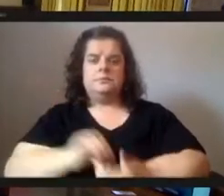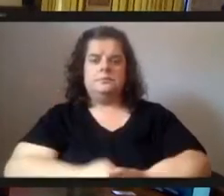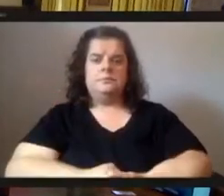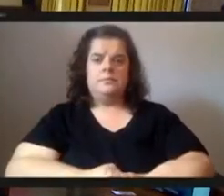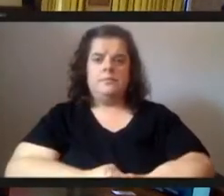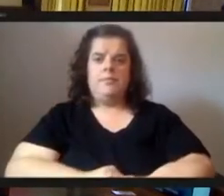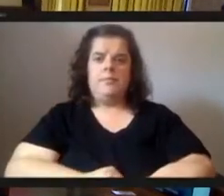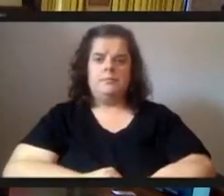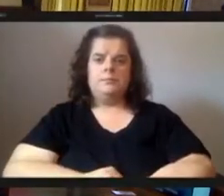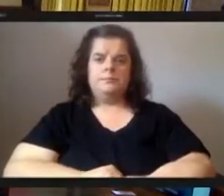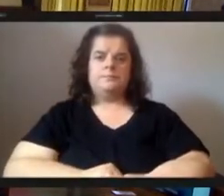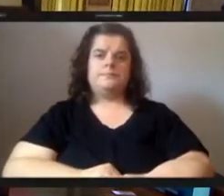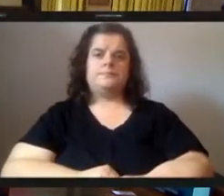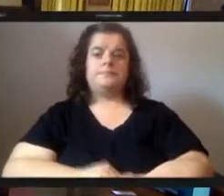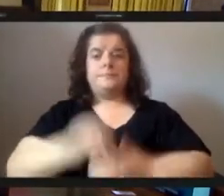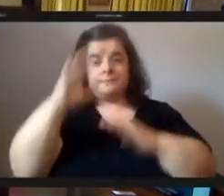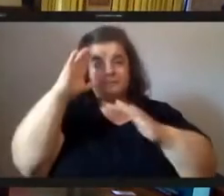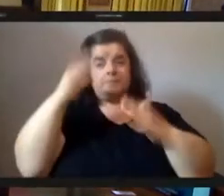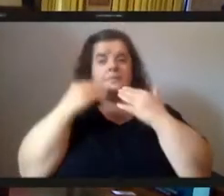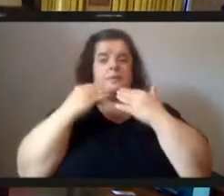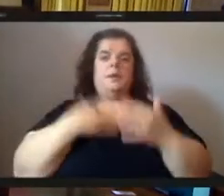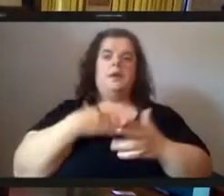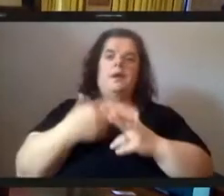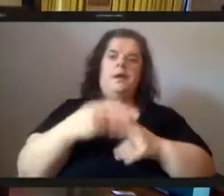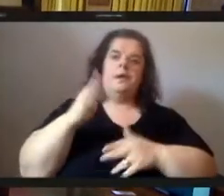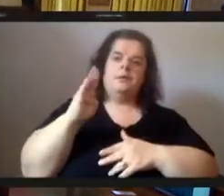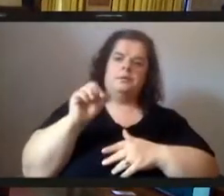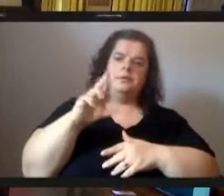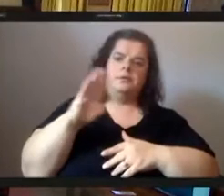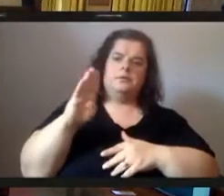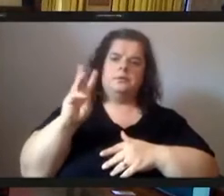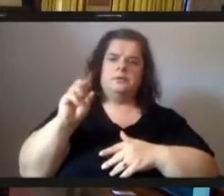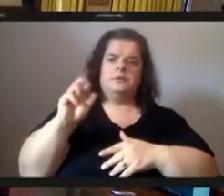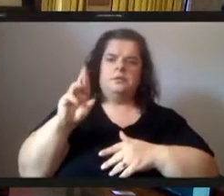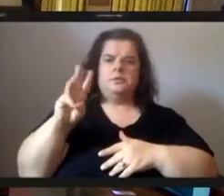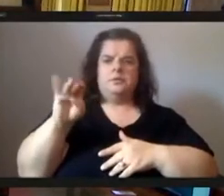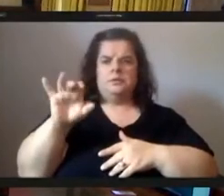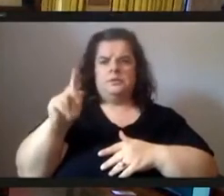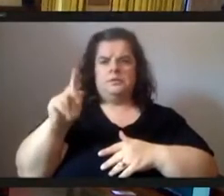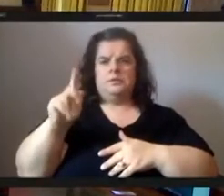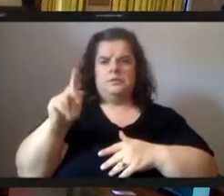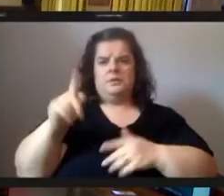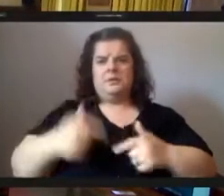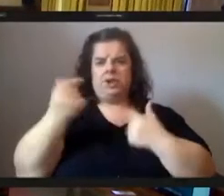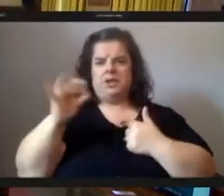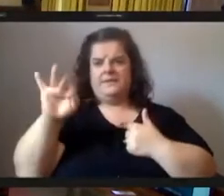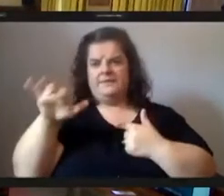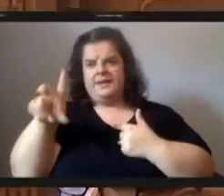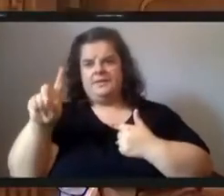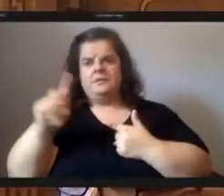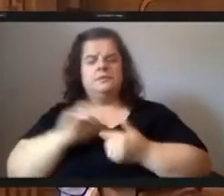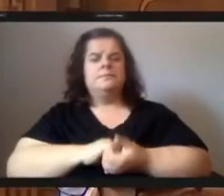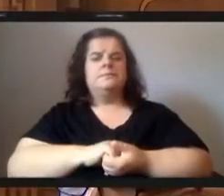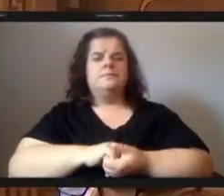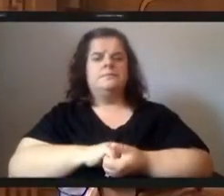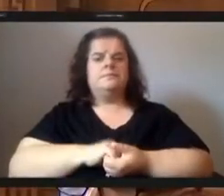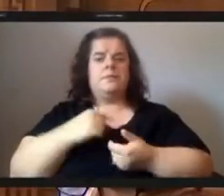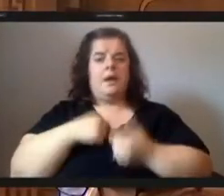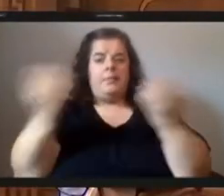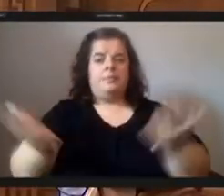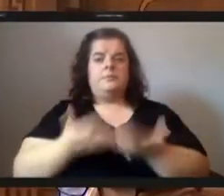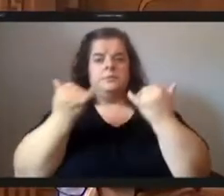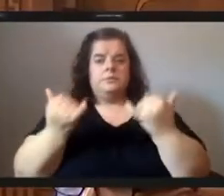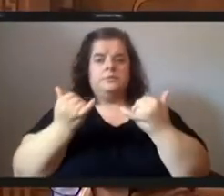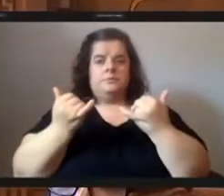hi thanks my name is barb warwick i live in four mile run in greenfield um i'm here today to give